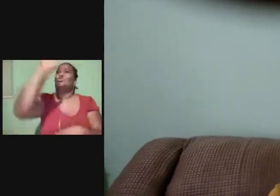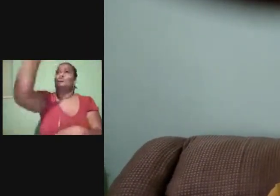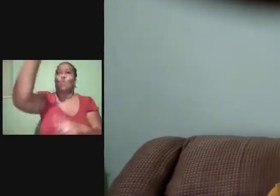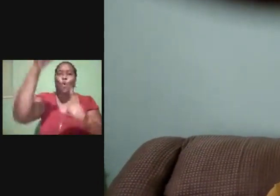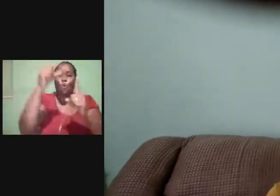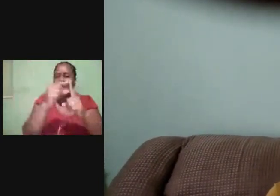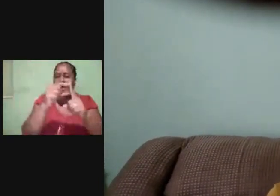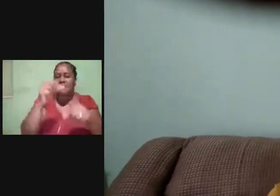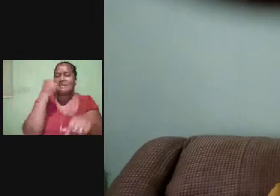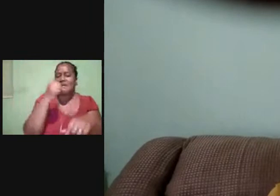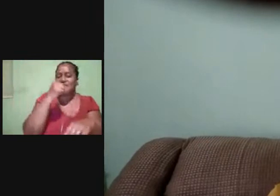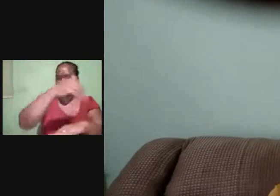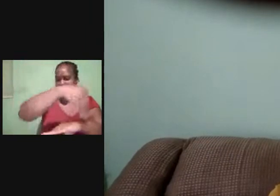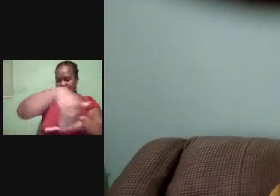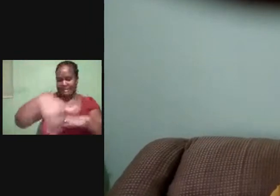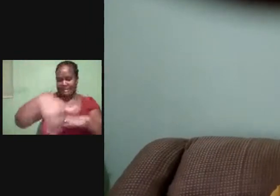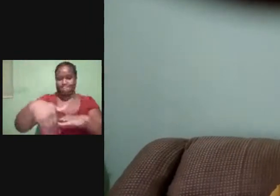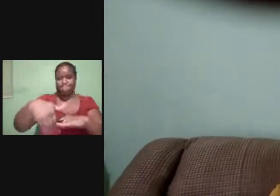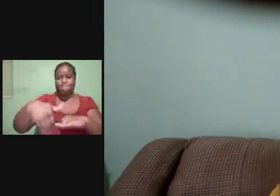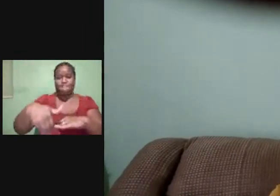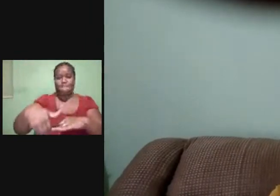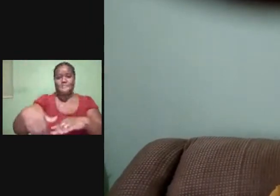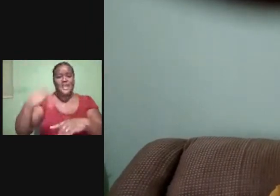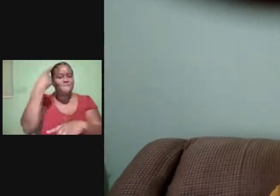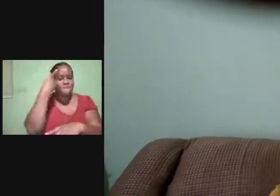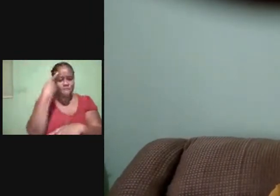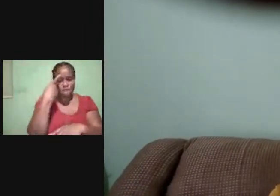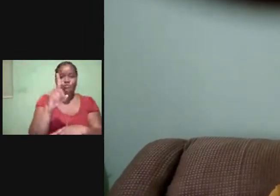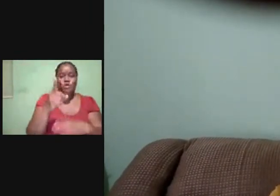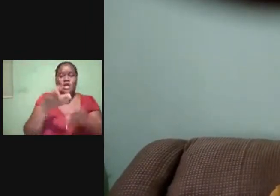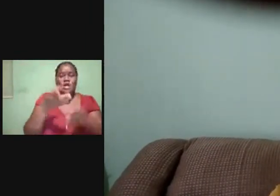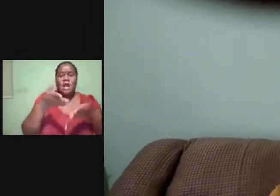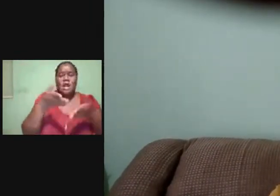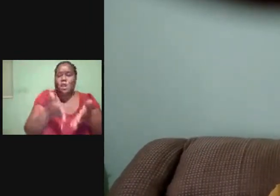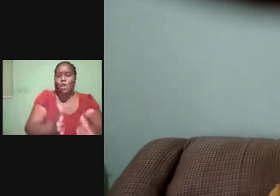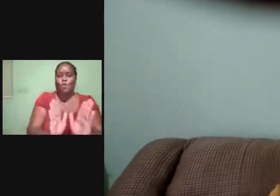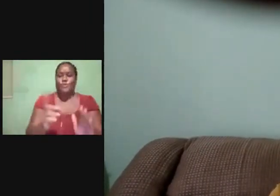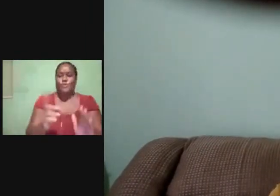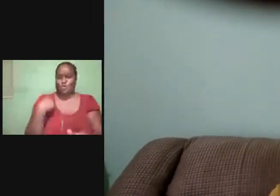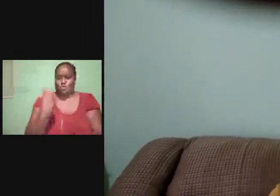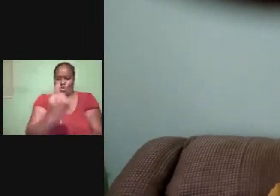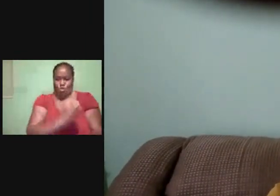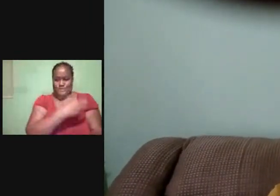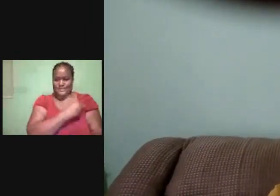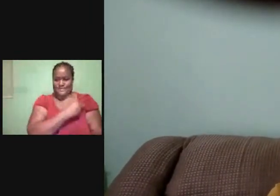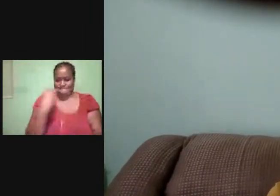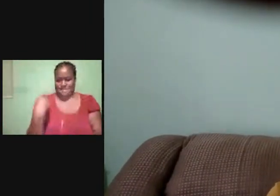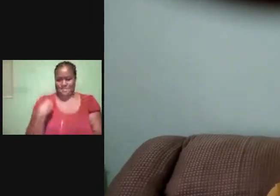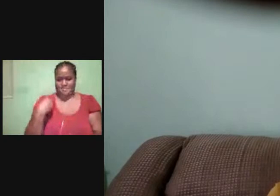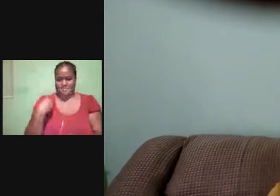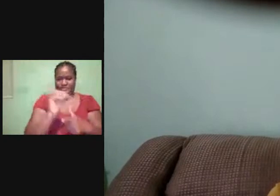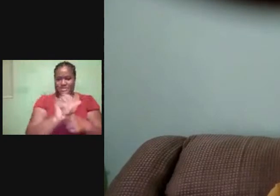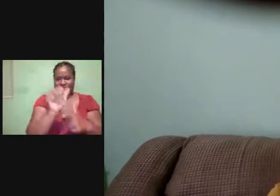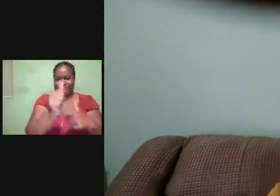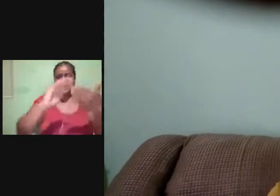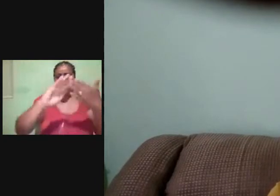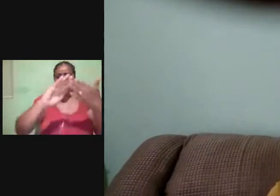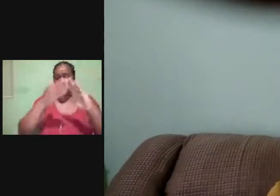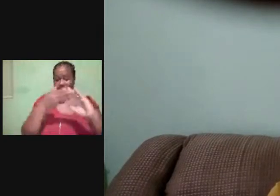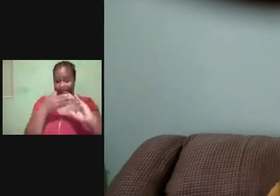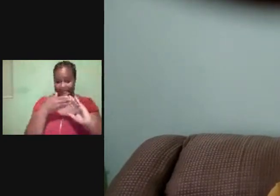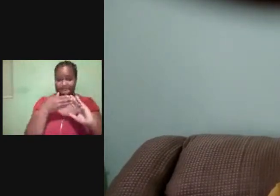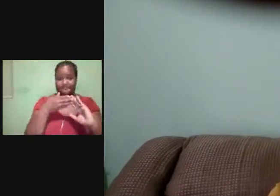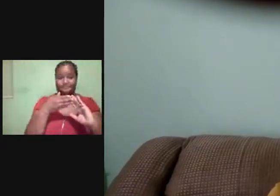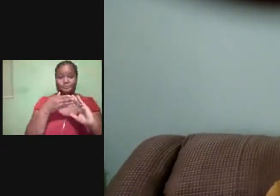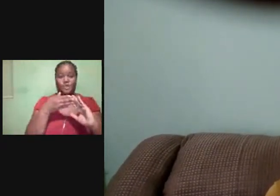for allowing us, the members of the disability community, to gain a blessing